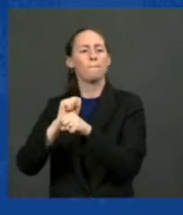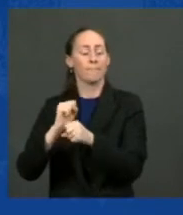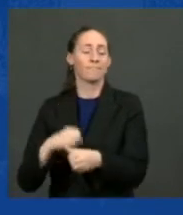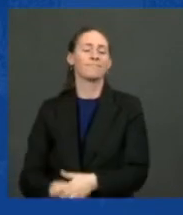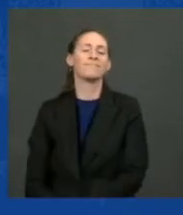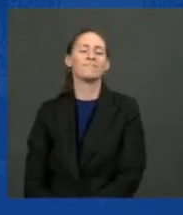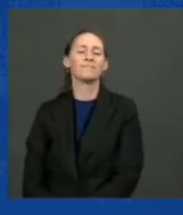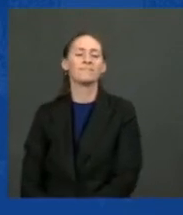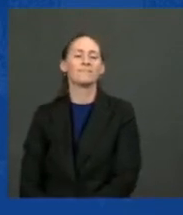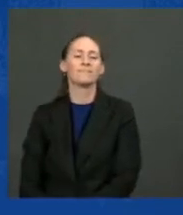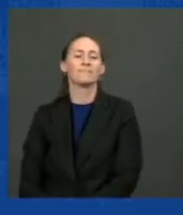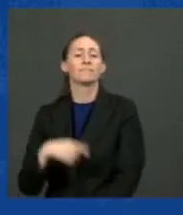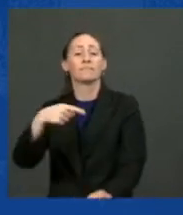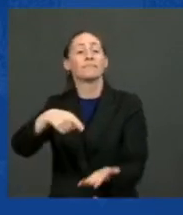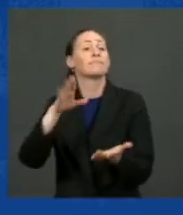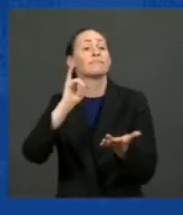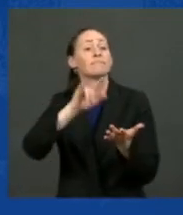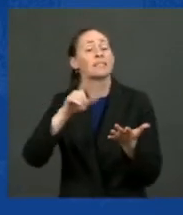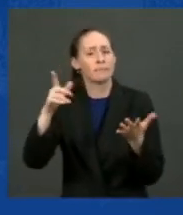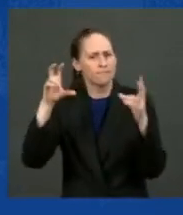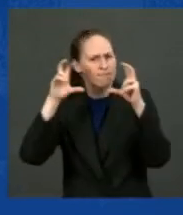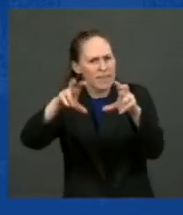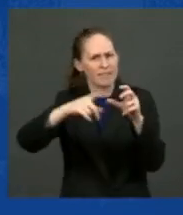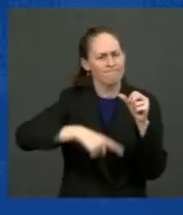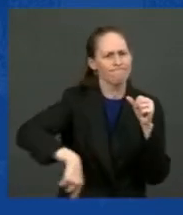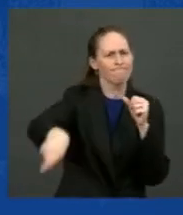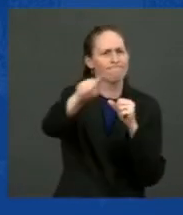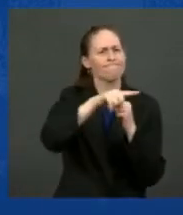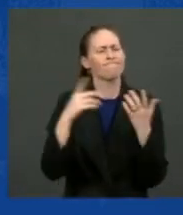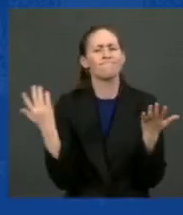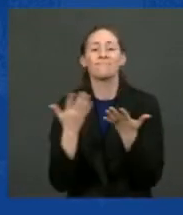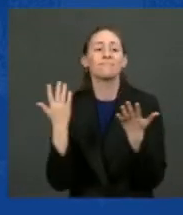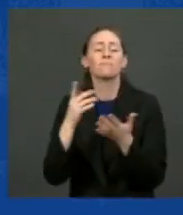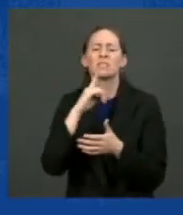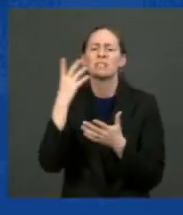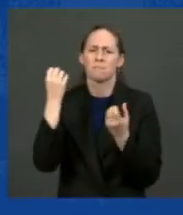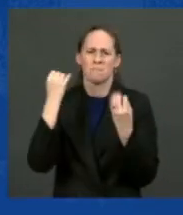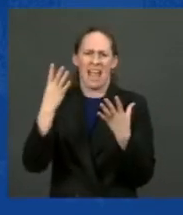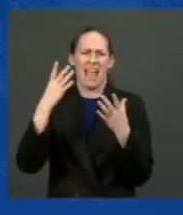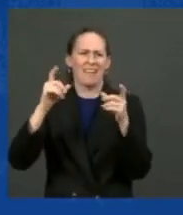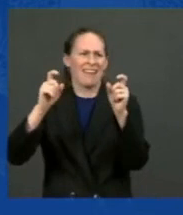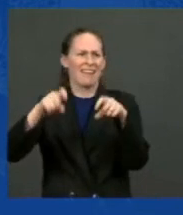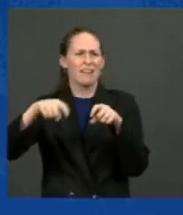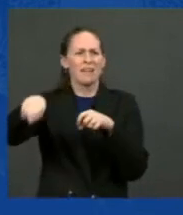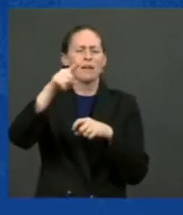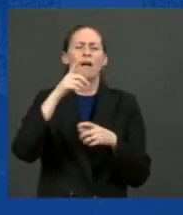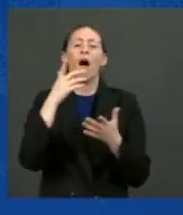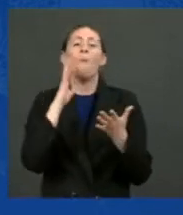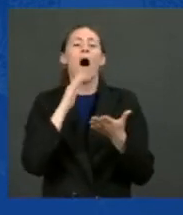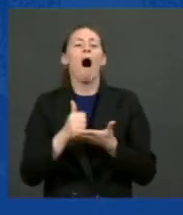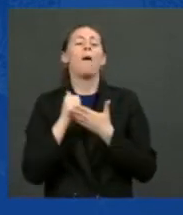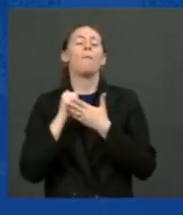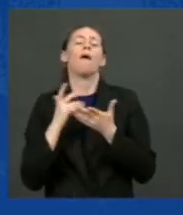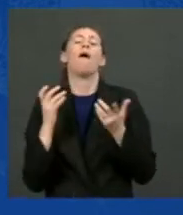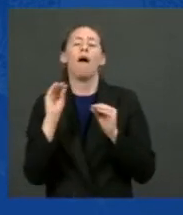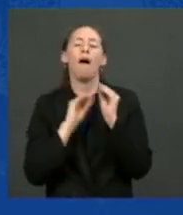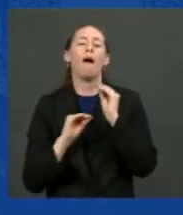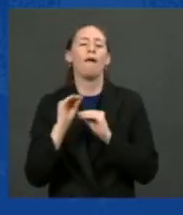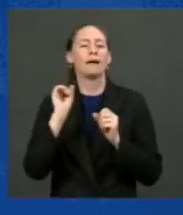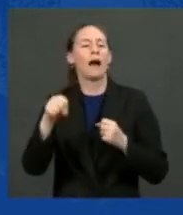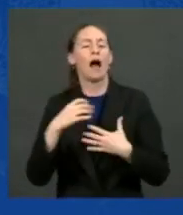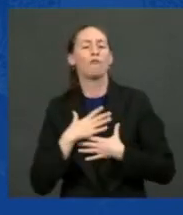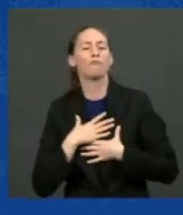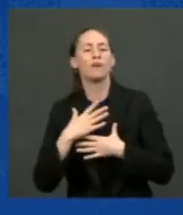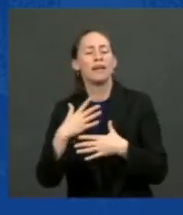in our workforce by providing so much needed breathing room for working families. After all, how can we compete